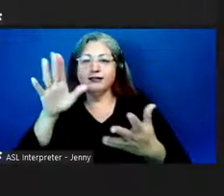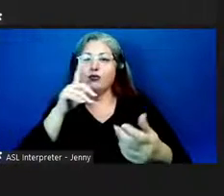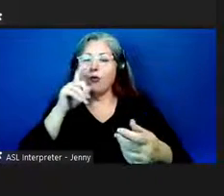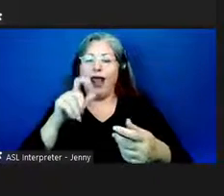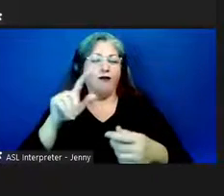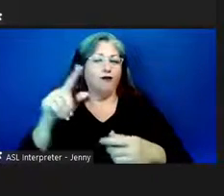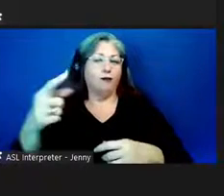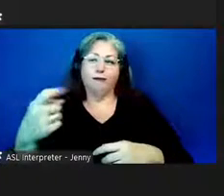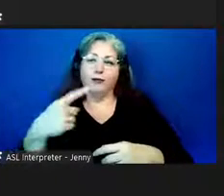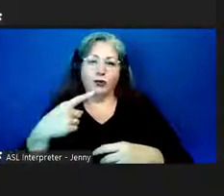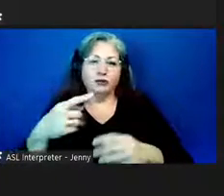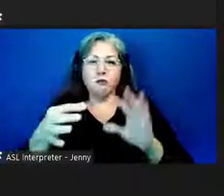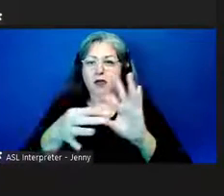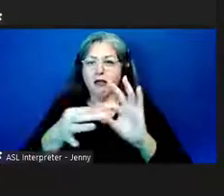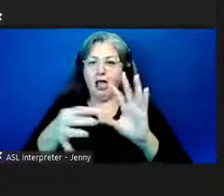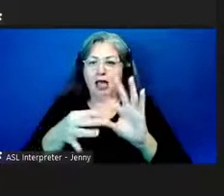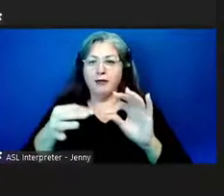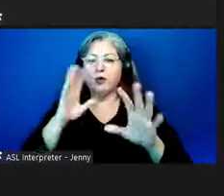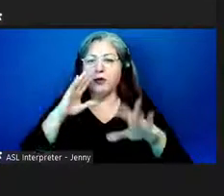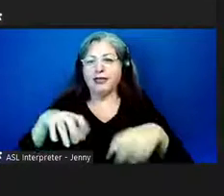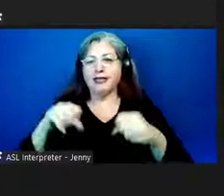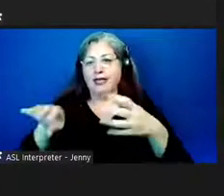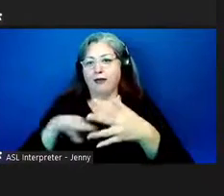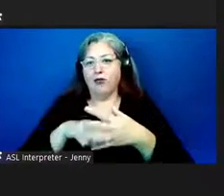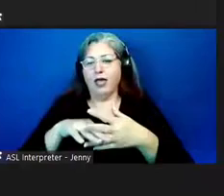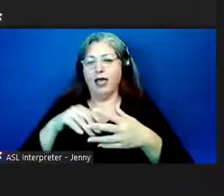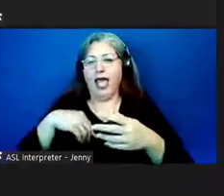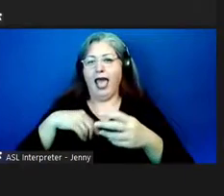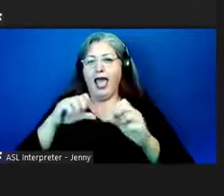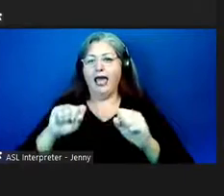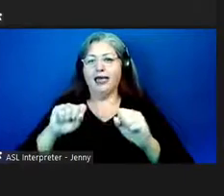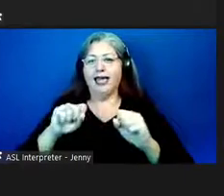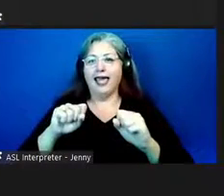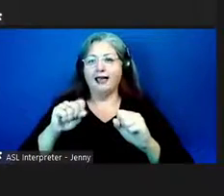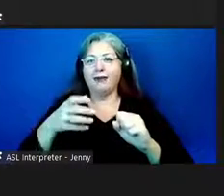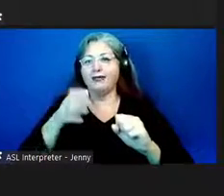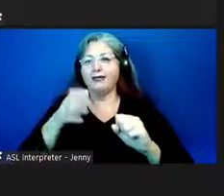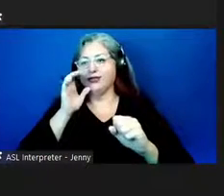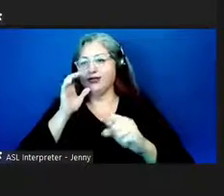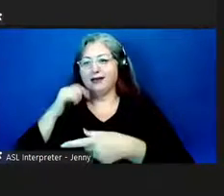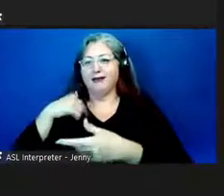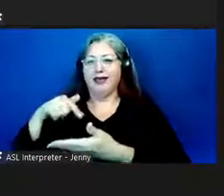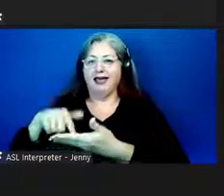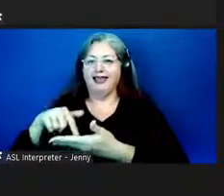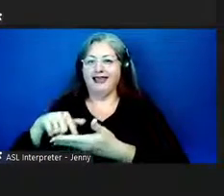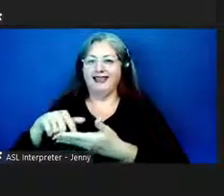question we'll take a little break and i can take a little pause and have some of my um